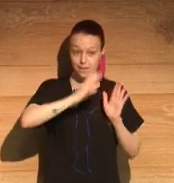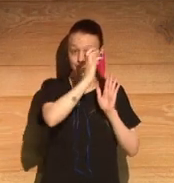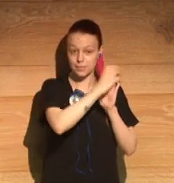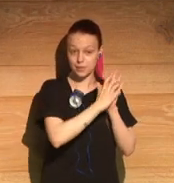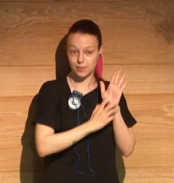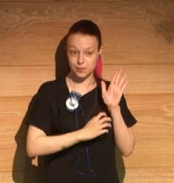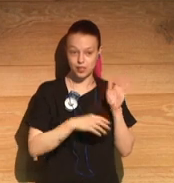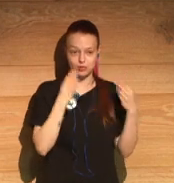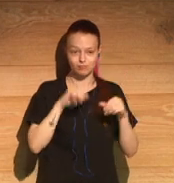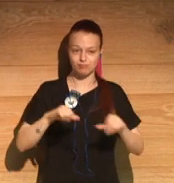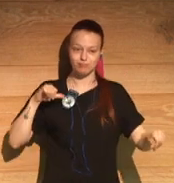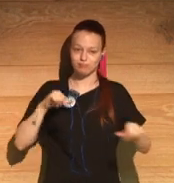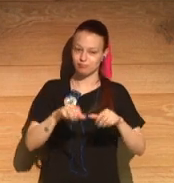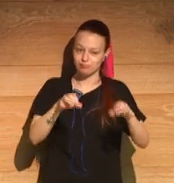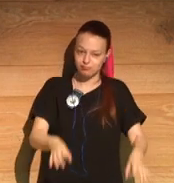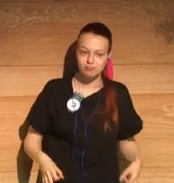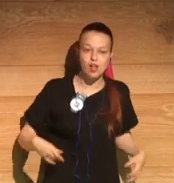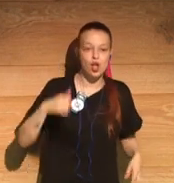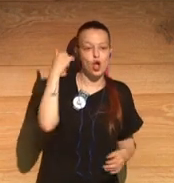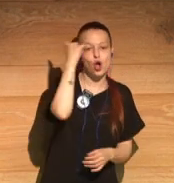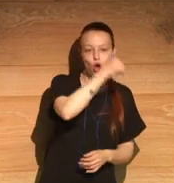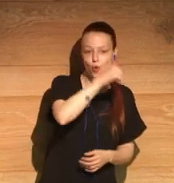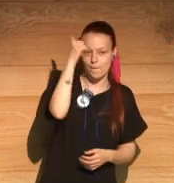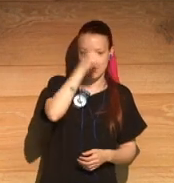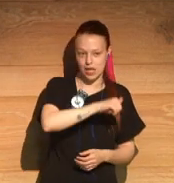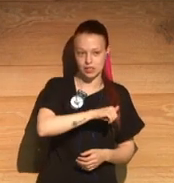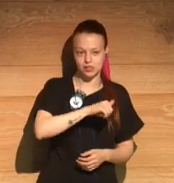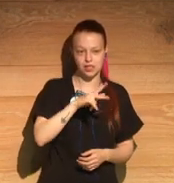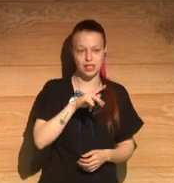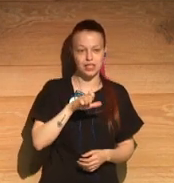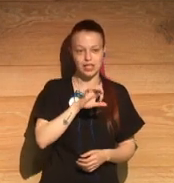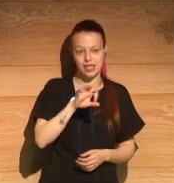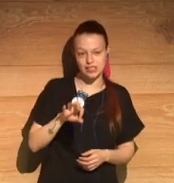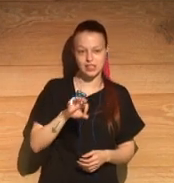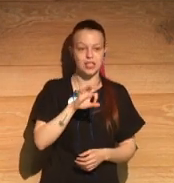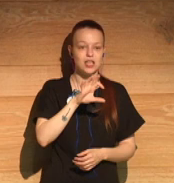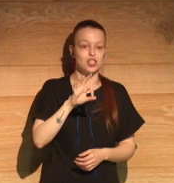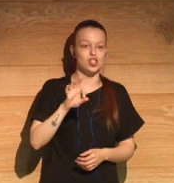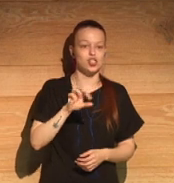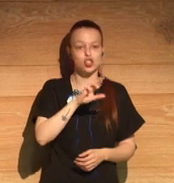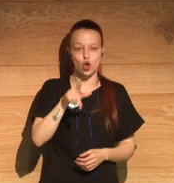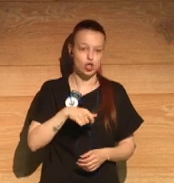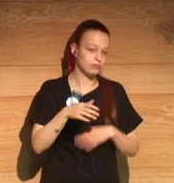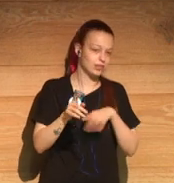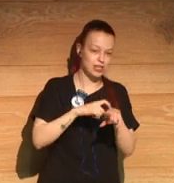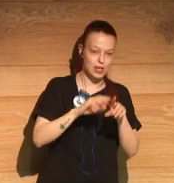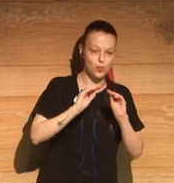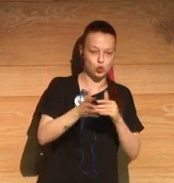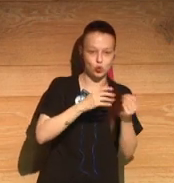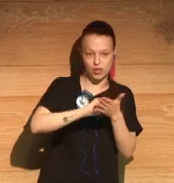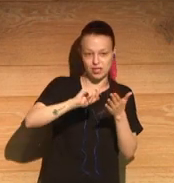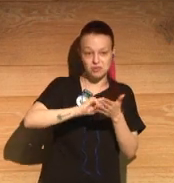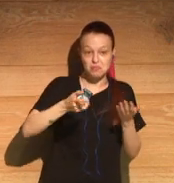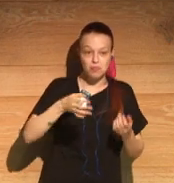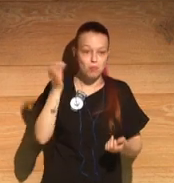like Yeats and Shaw, Sean O'Casey, people like that. And there was never a woman on it. And despite the fact that we've had